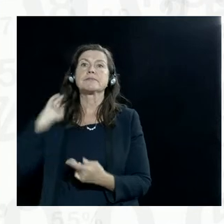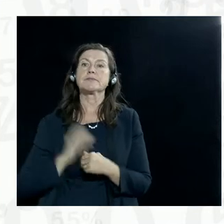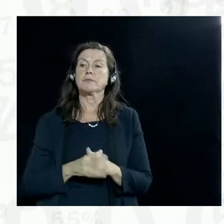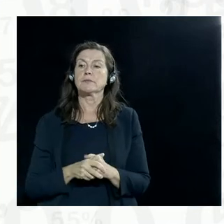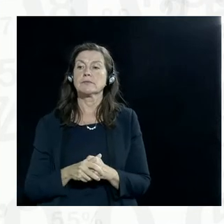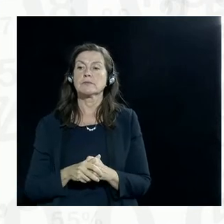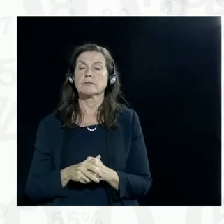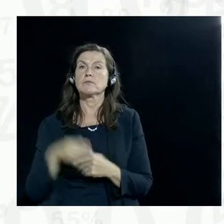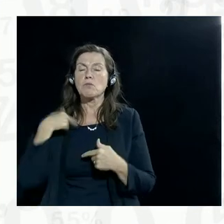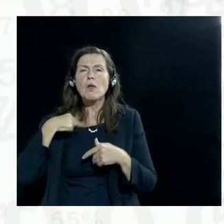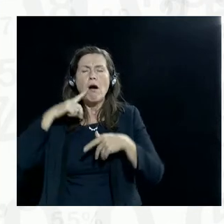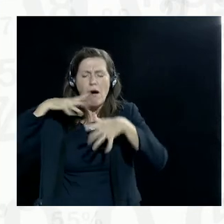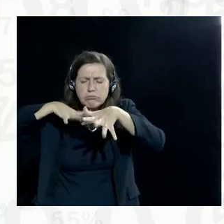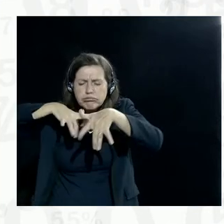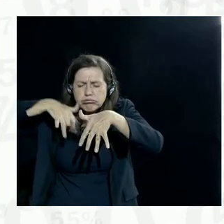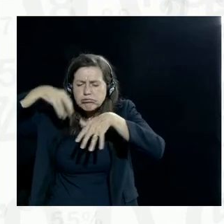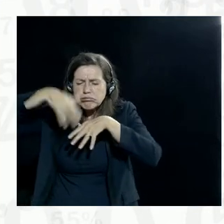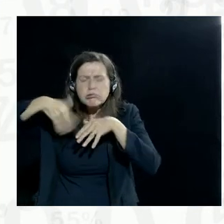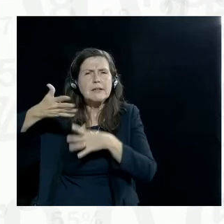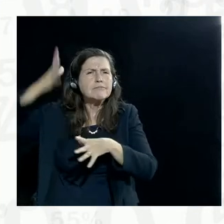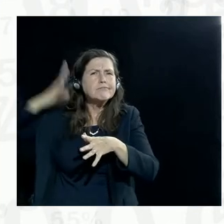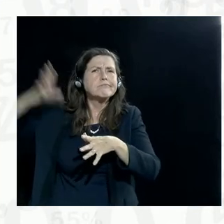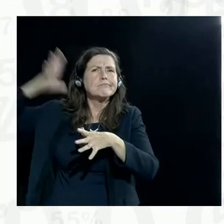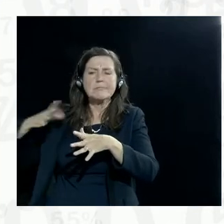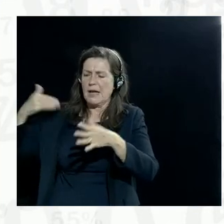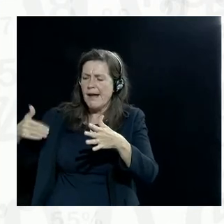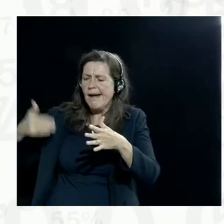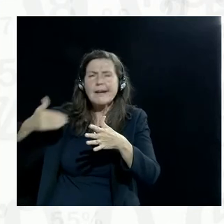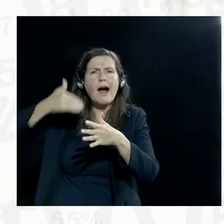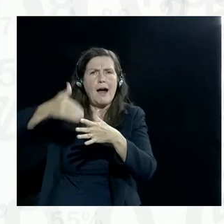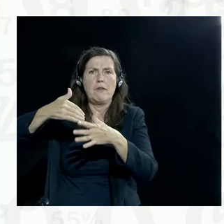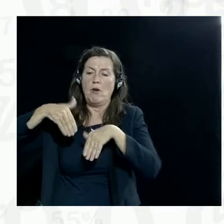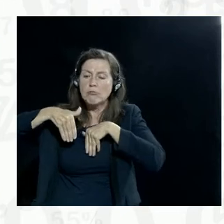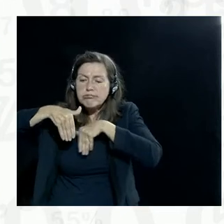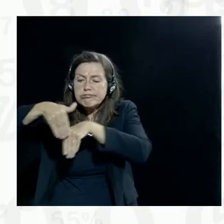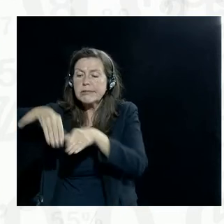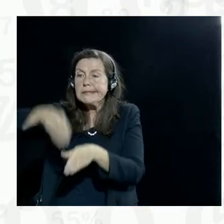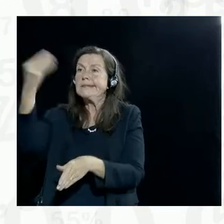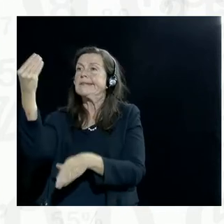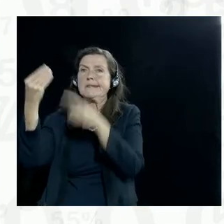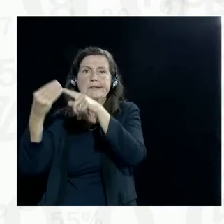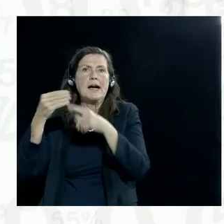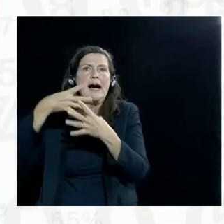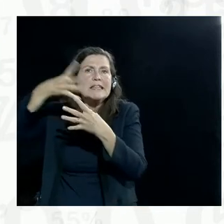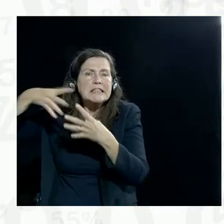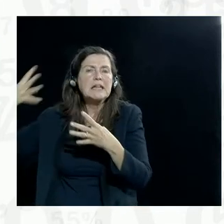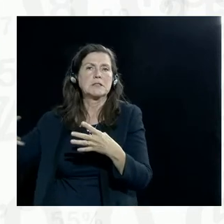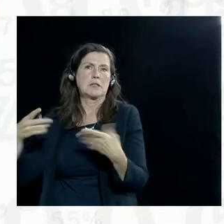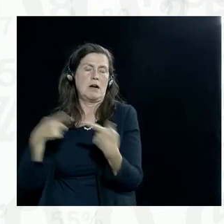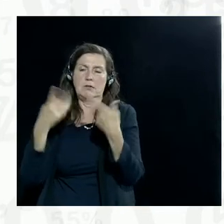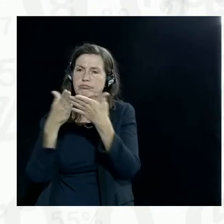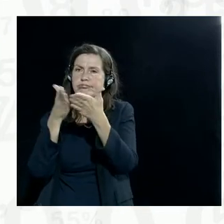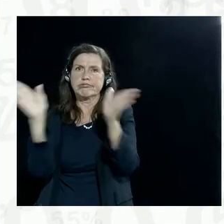reliable, long term information. But as you know, there's many kinds of archival data, wide ranging standards